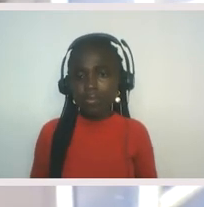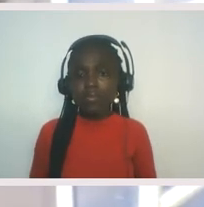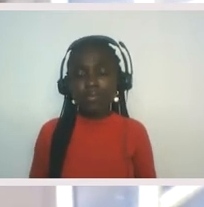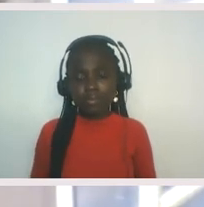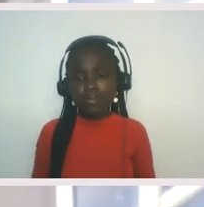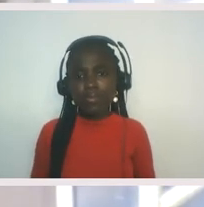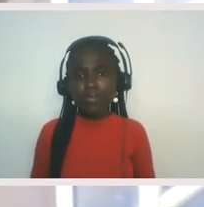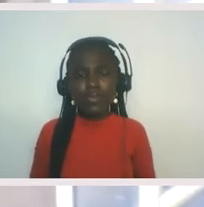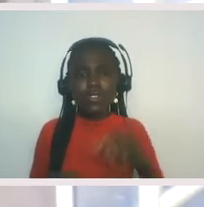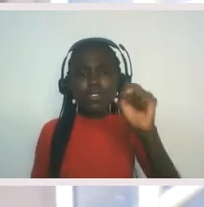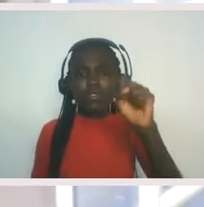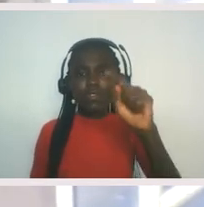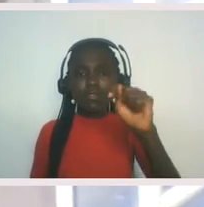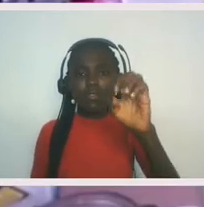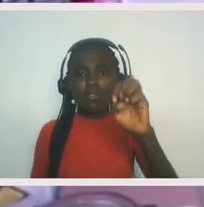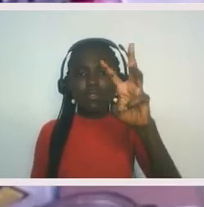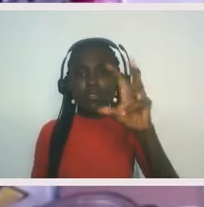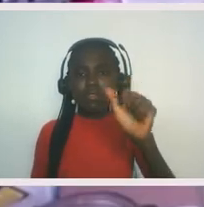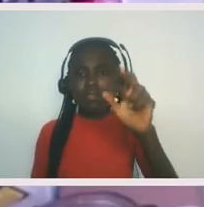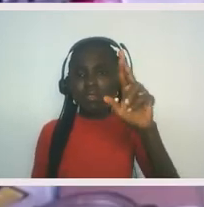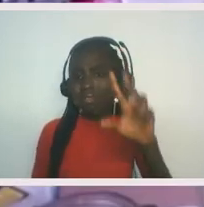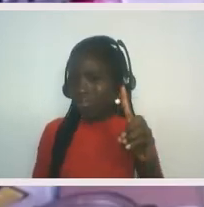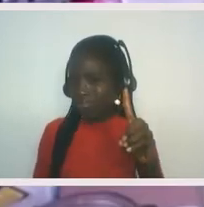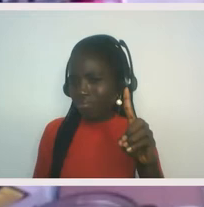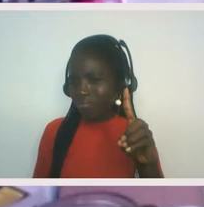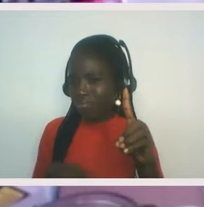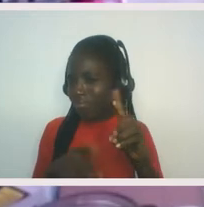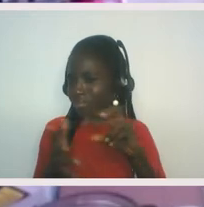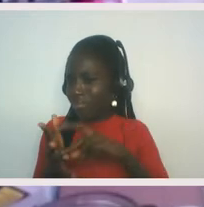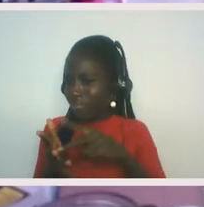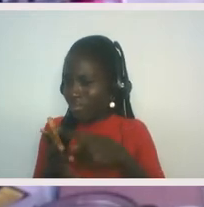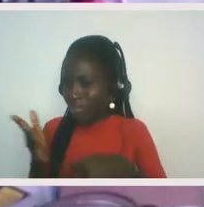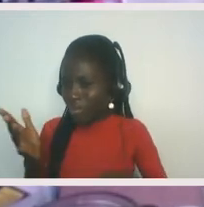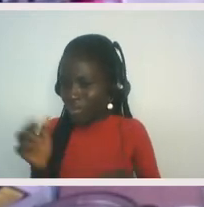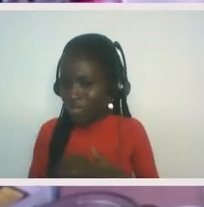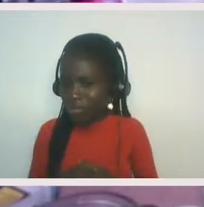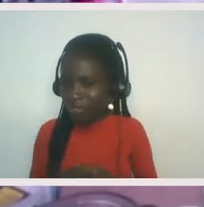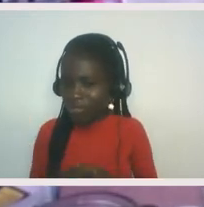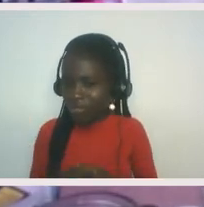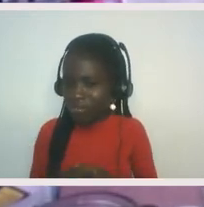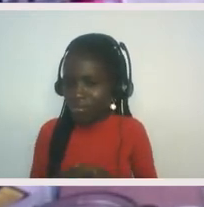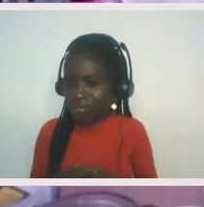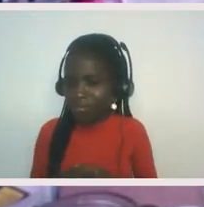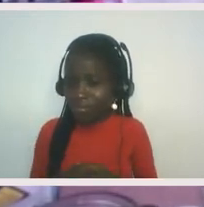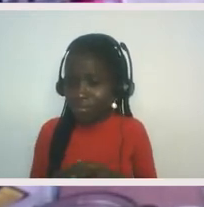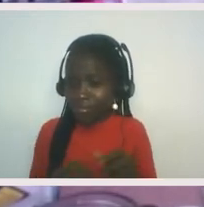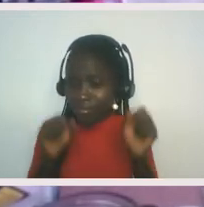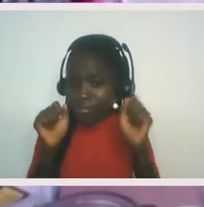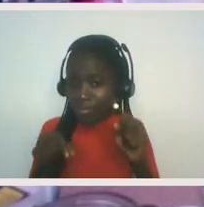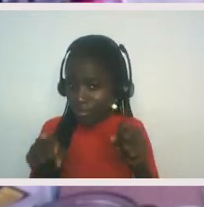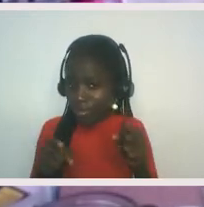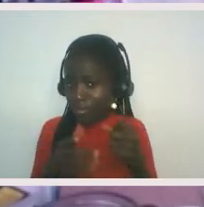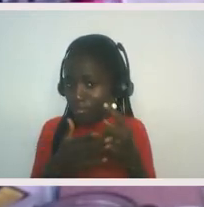that mean? We, um, I really hope that I don't go off on this because